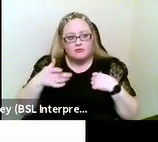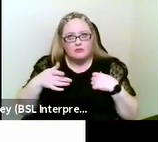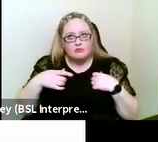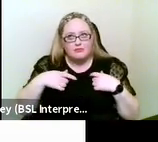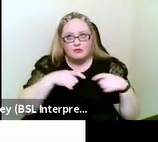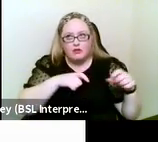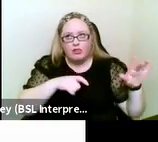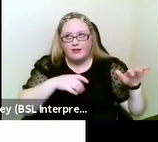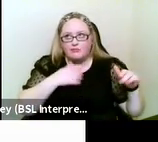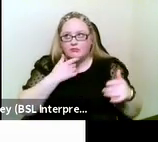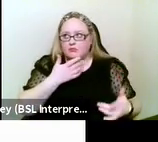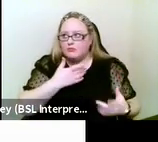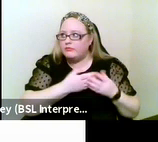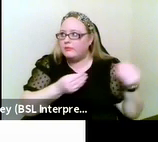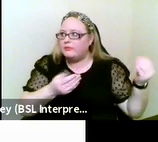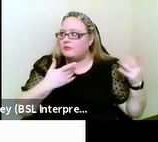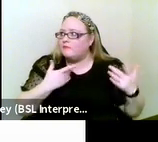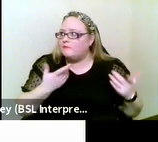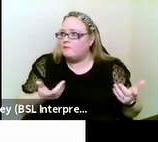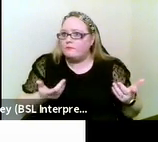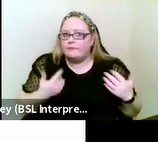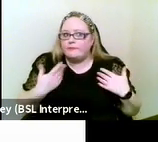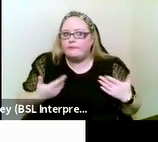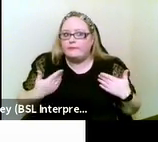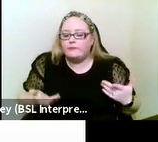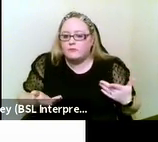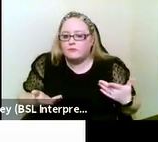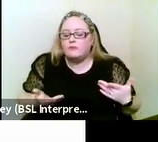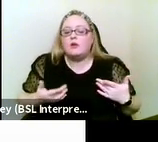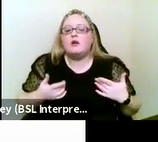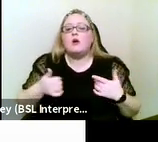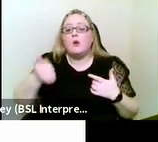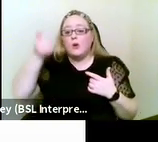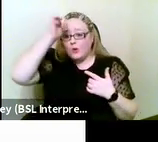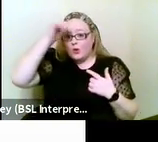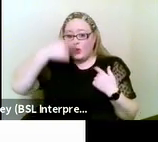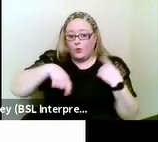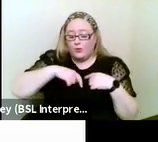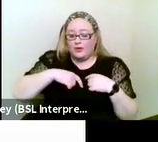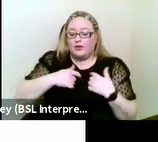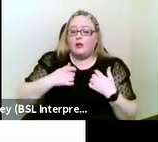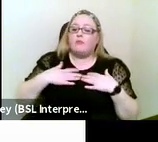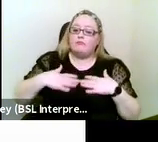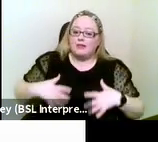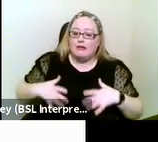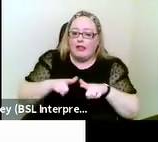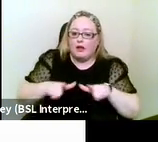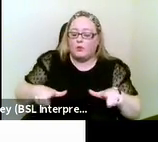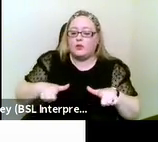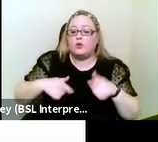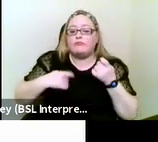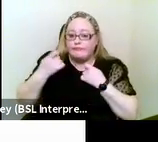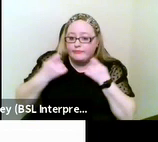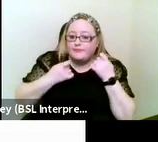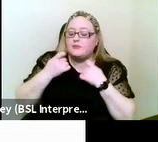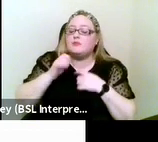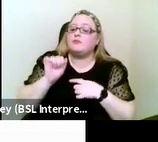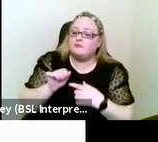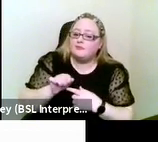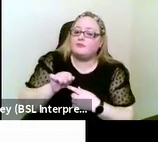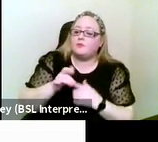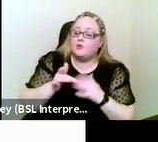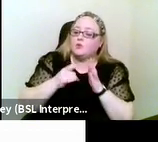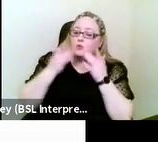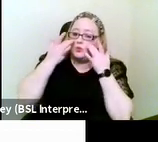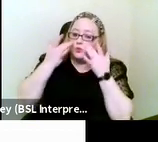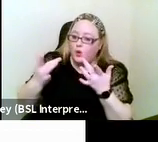use facial communication and body language to indicate that we're listening, to indicate or express empathy or concern.